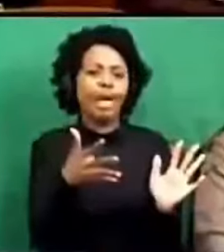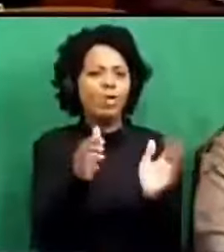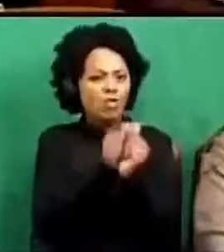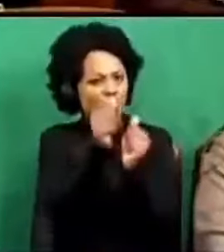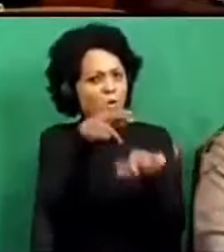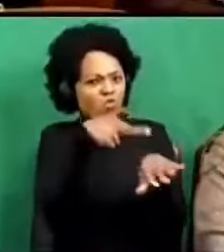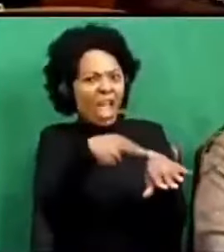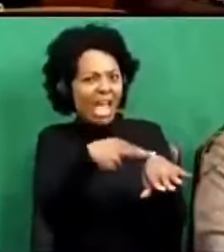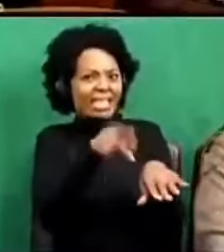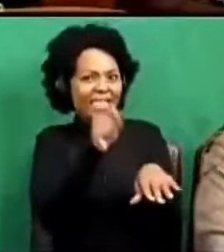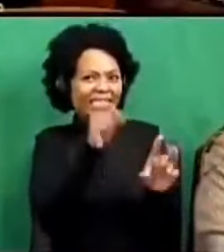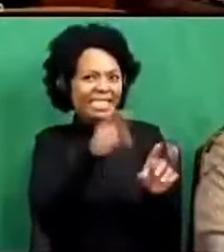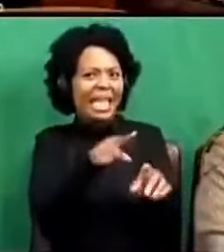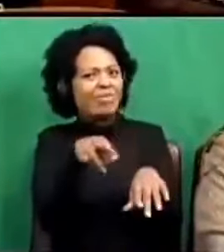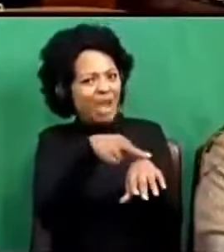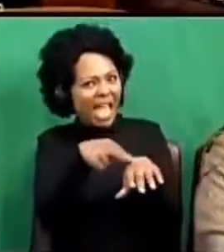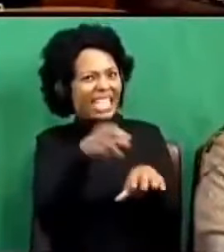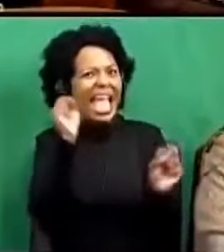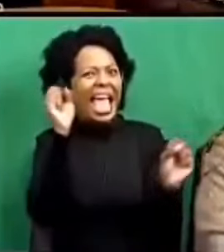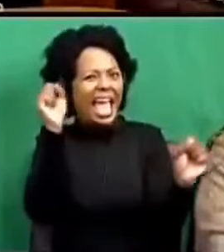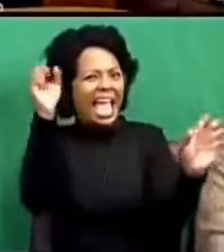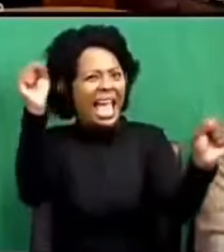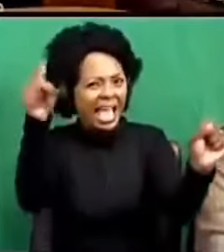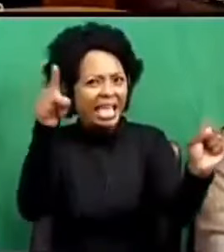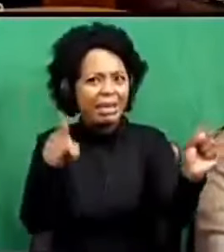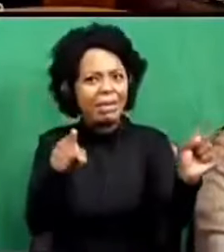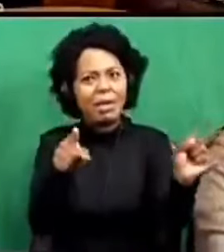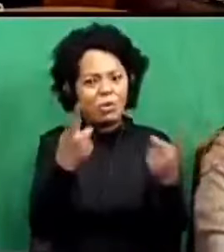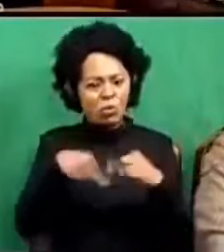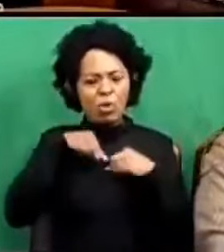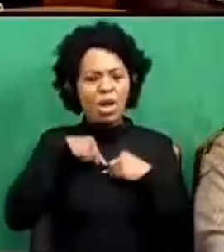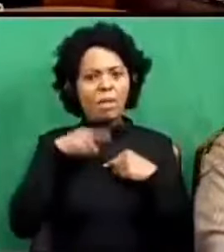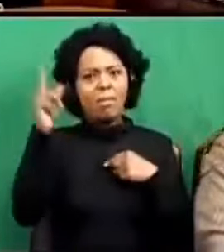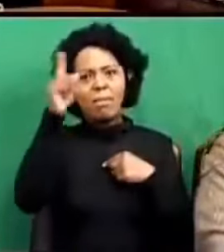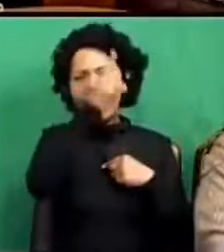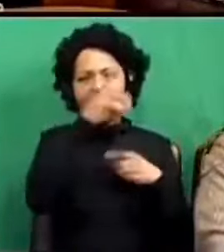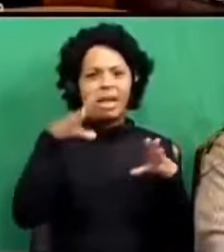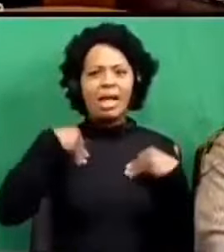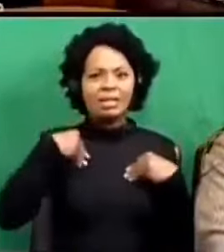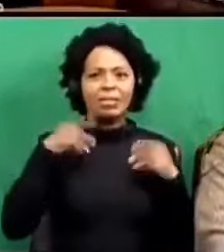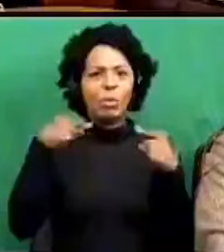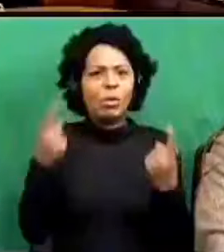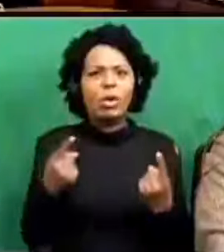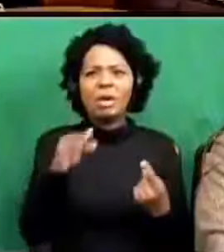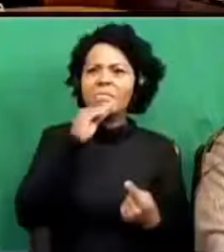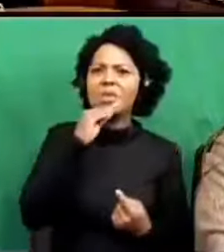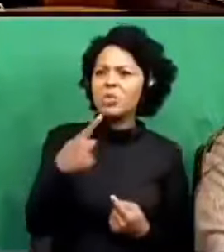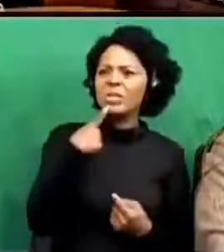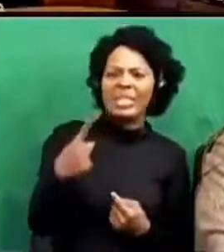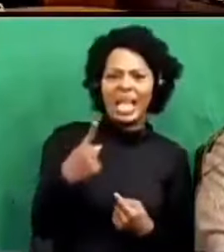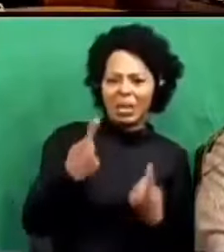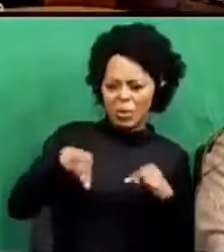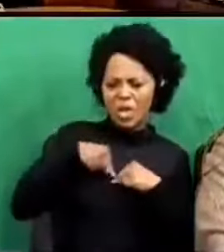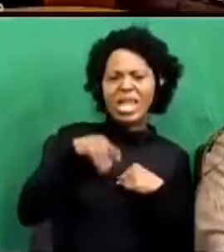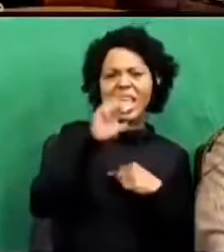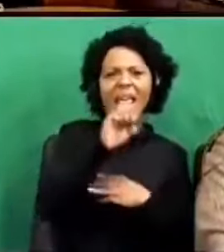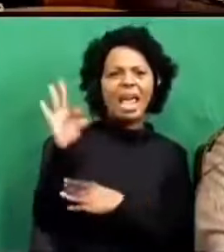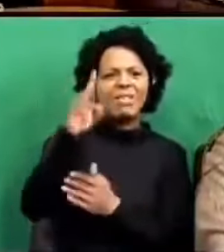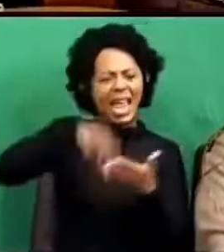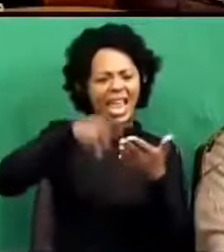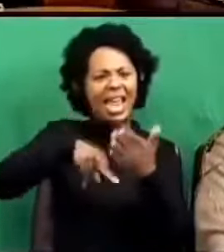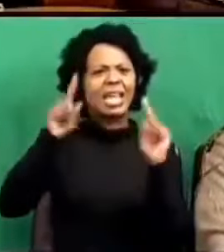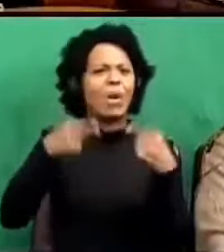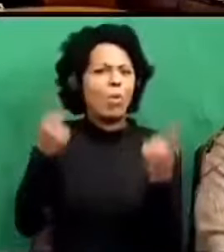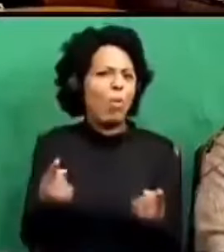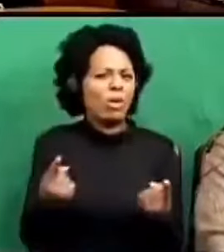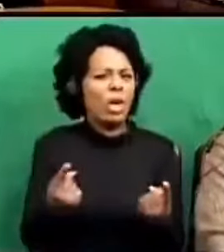You are racist. That's a racist statement. an anti-black statement. Why do you say we can't read? Who are you? Honourable